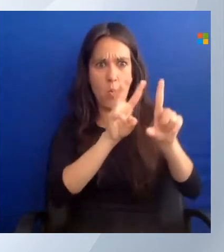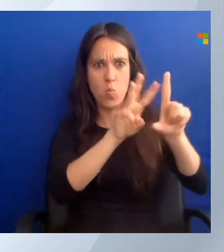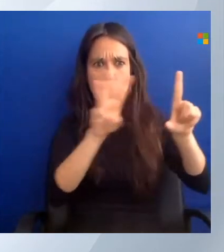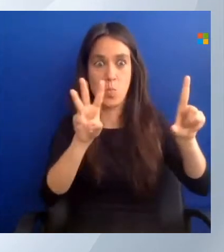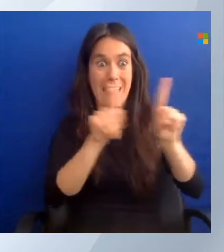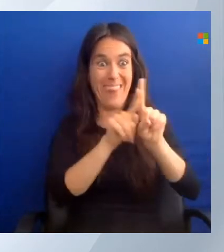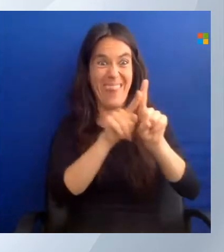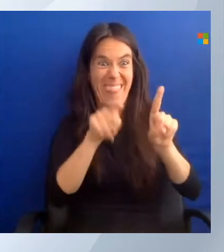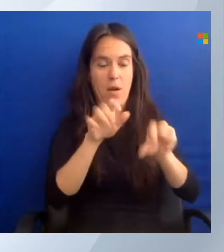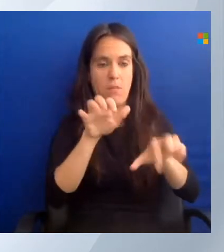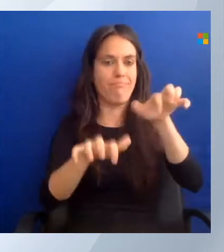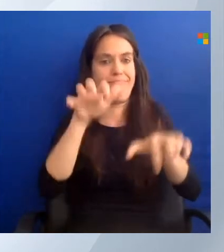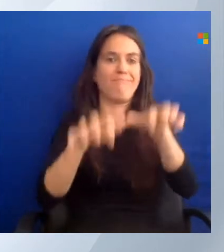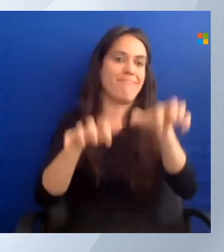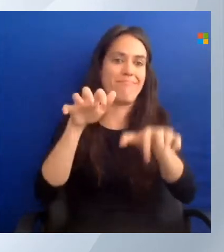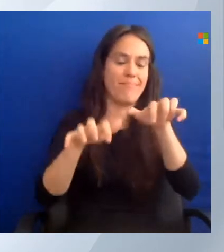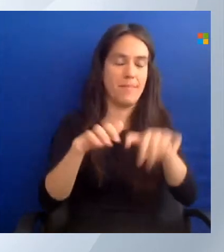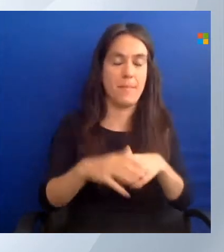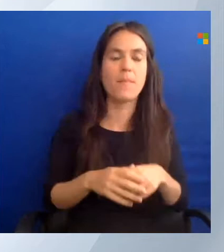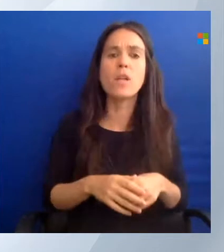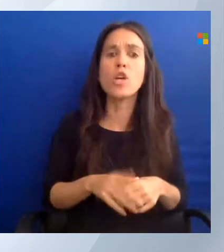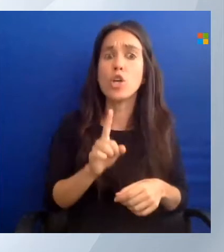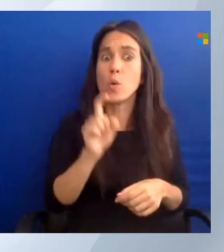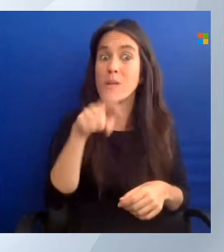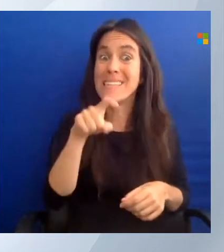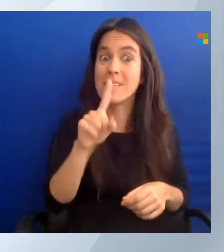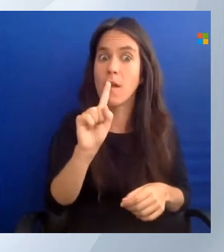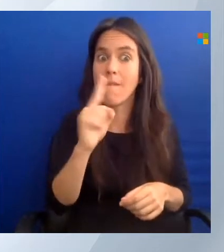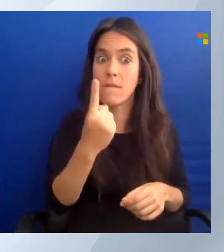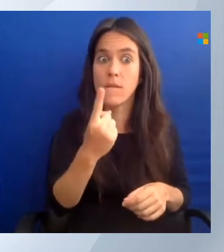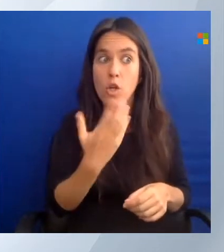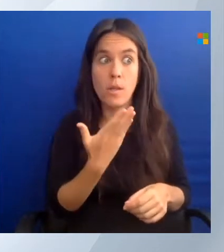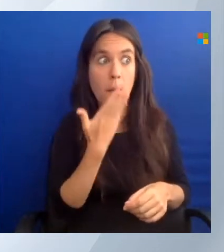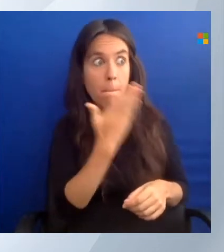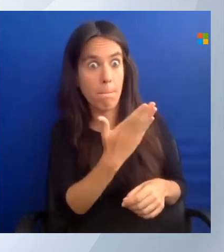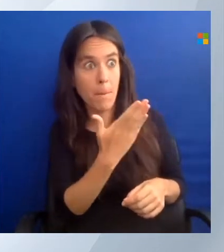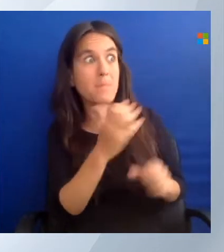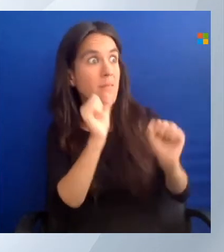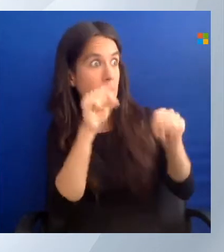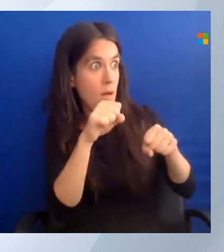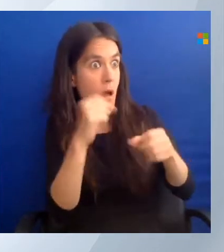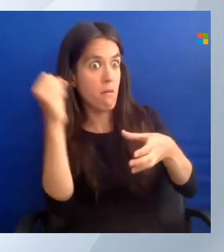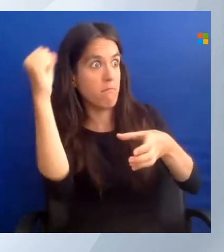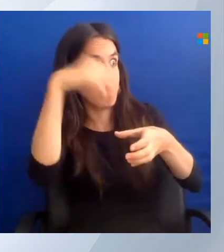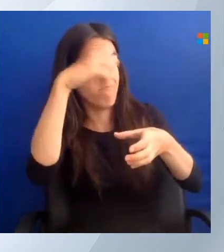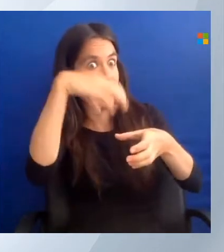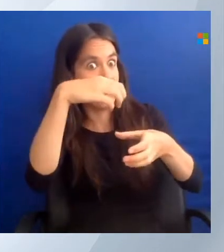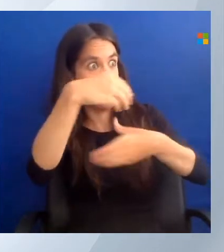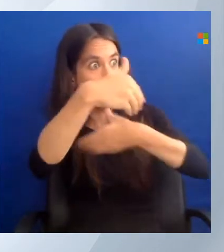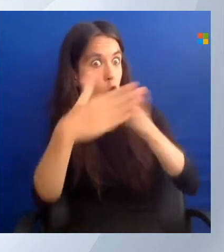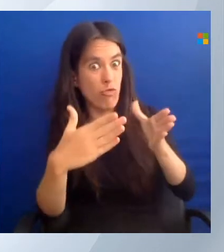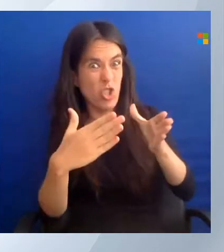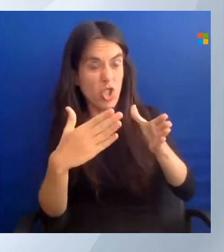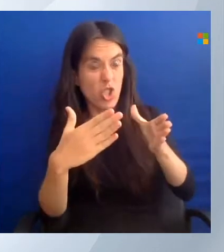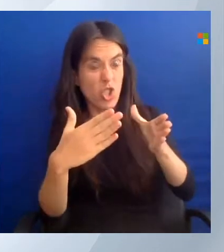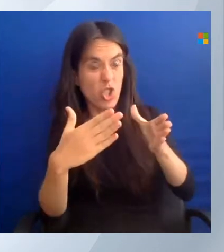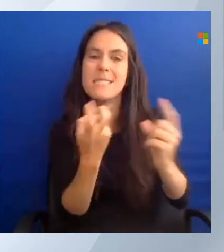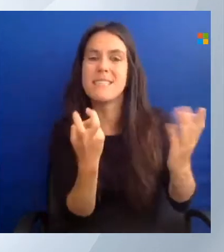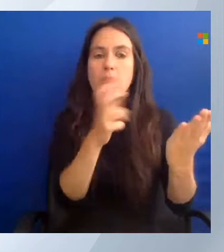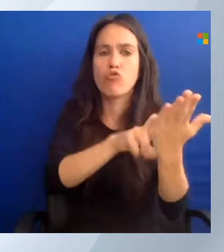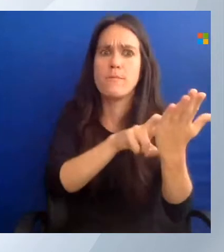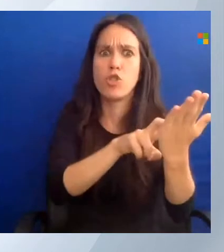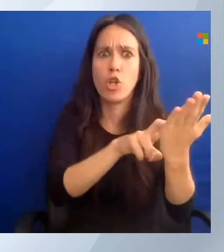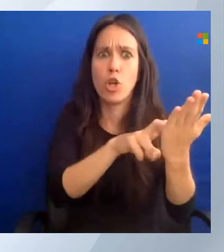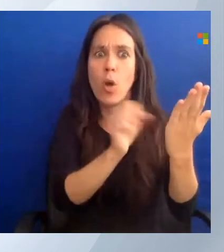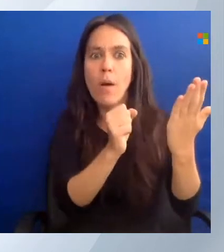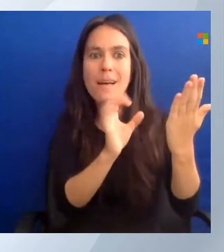You do need to have permissions to create a storage account within your subscription. Because it creates a storage account for